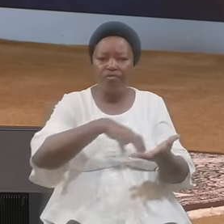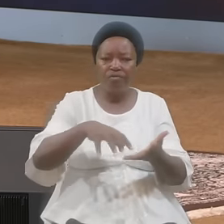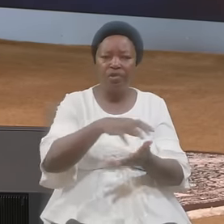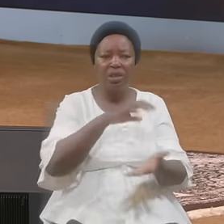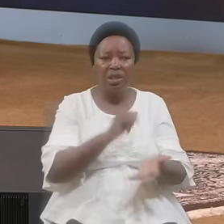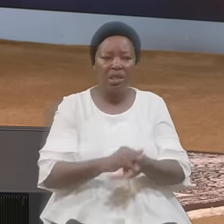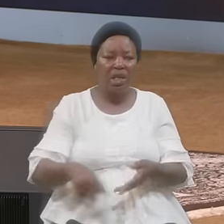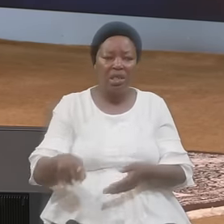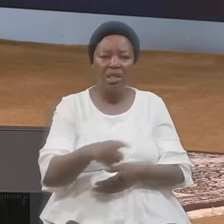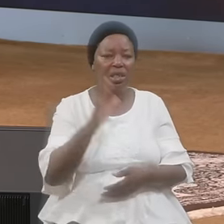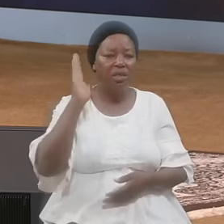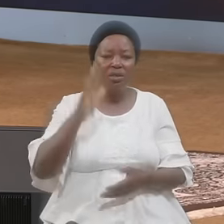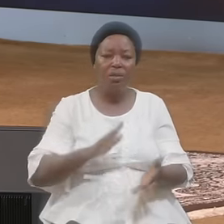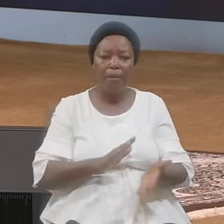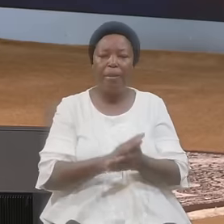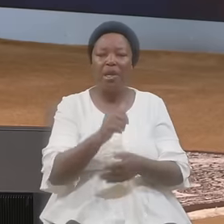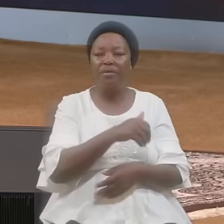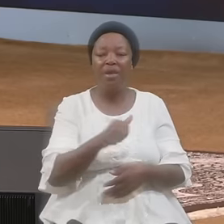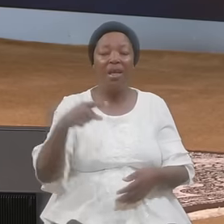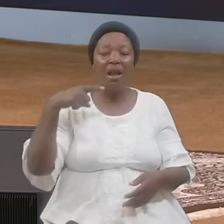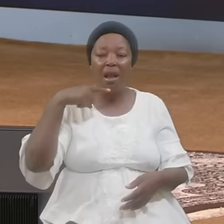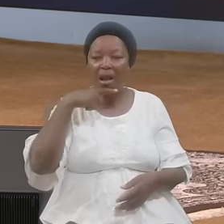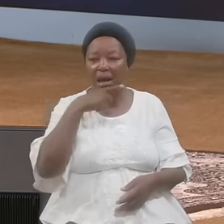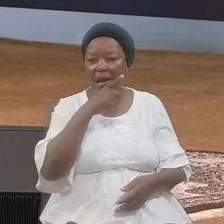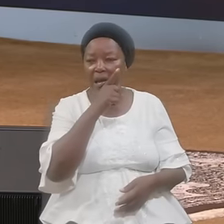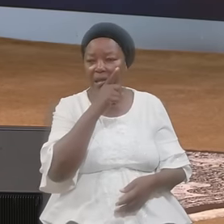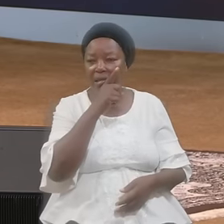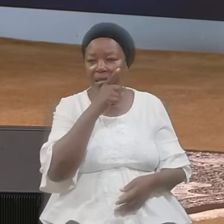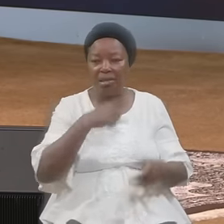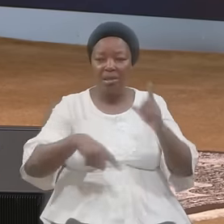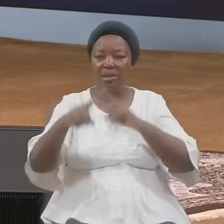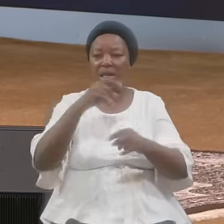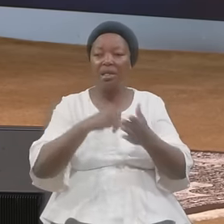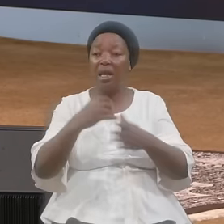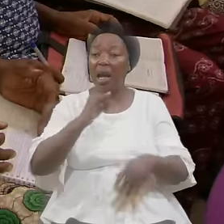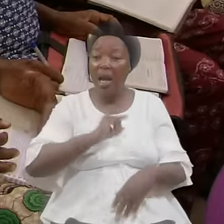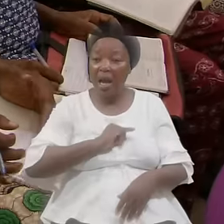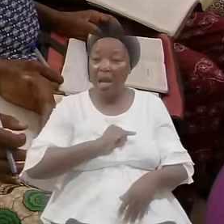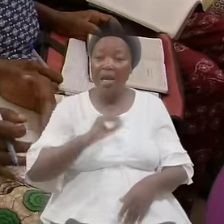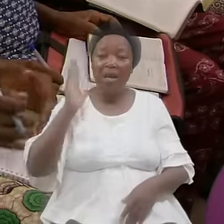They Should Believe A Lie I Will Not Believe A Lie